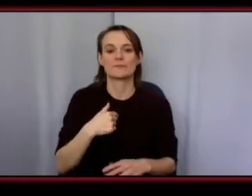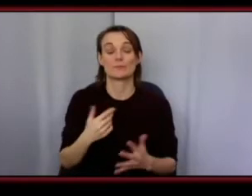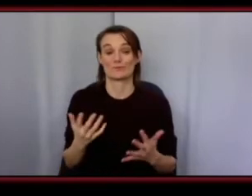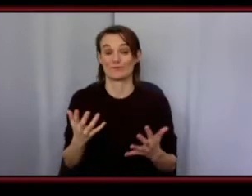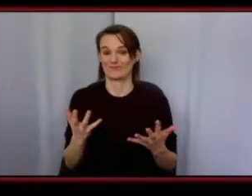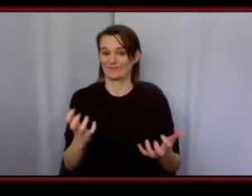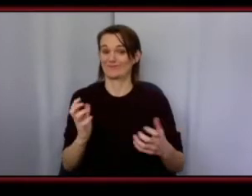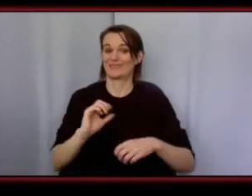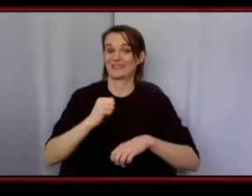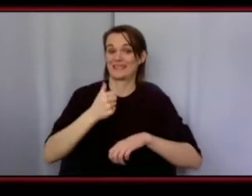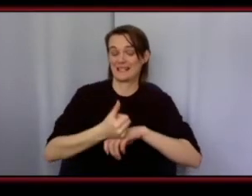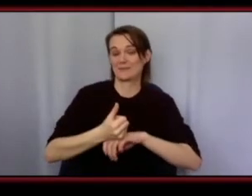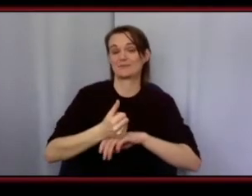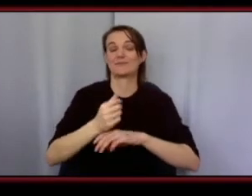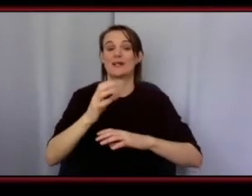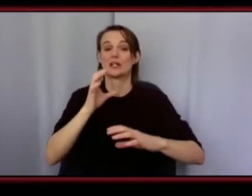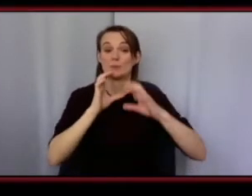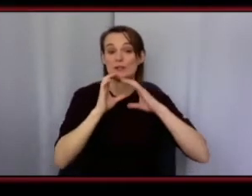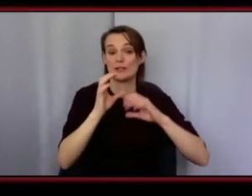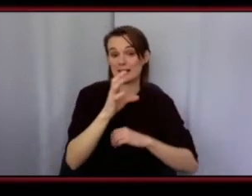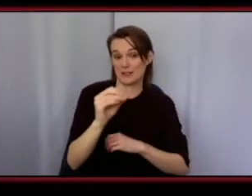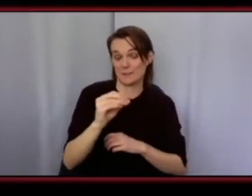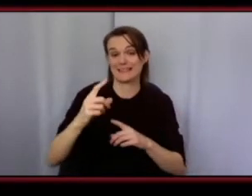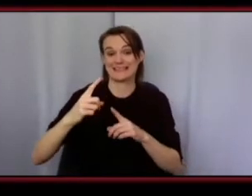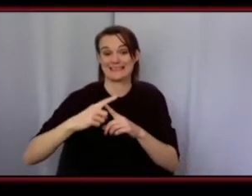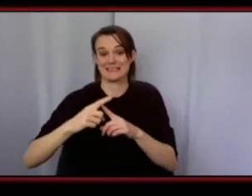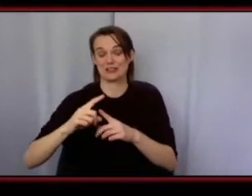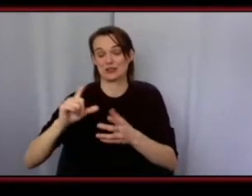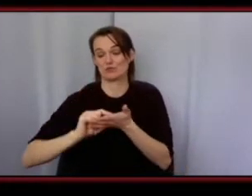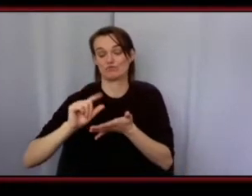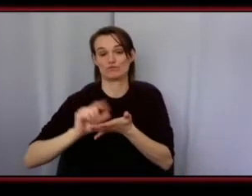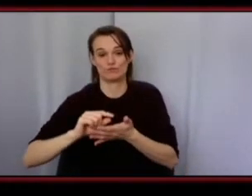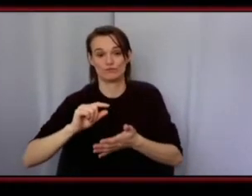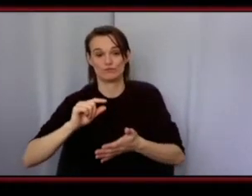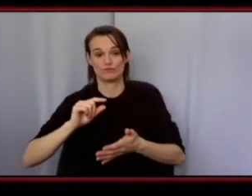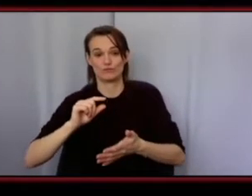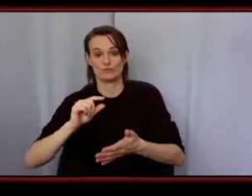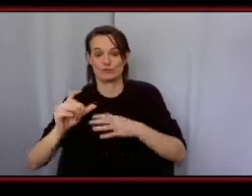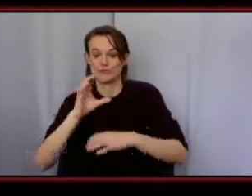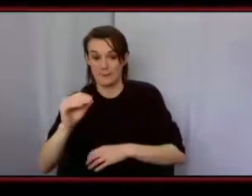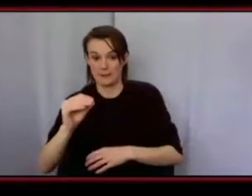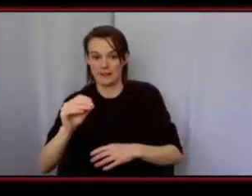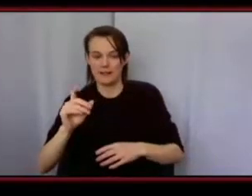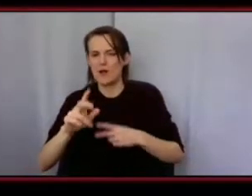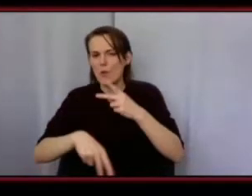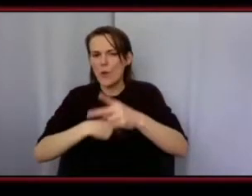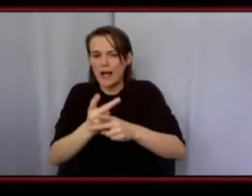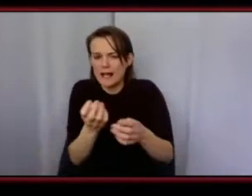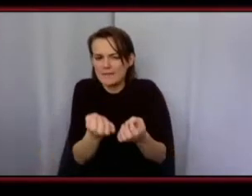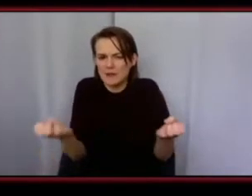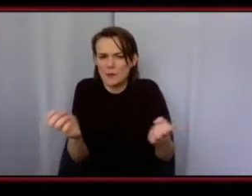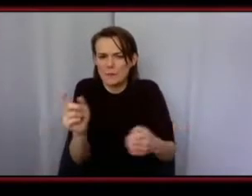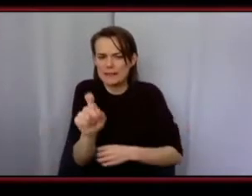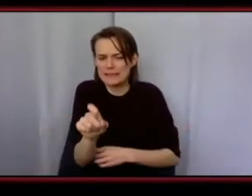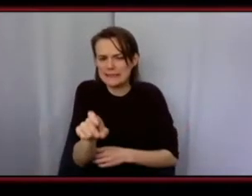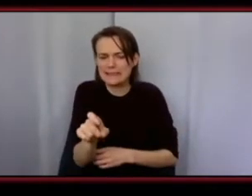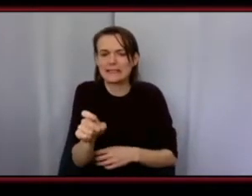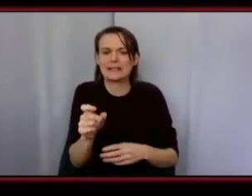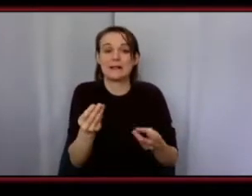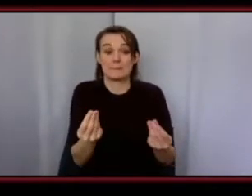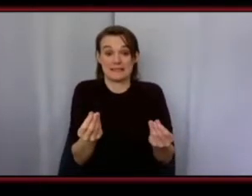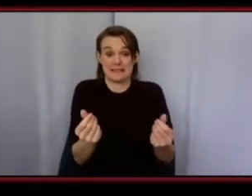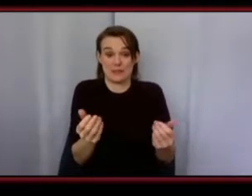company with a t-shirt printing company any advice on what kind of machine i need here and where to buy quality materials